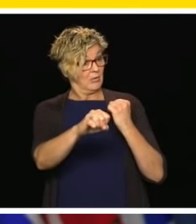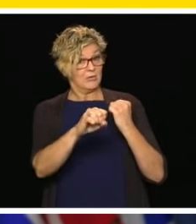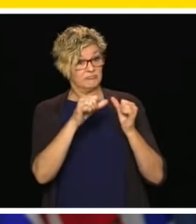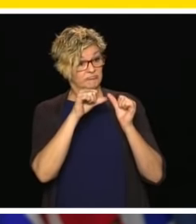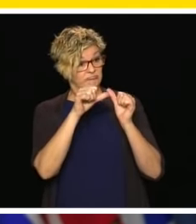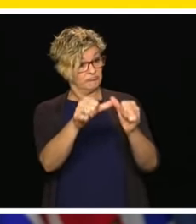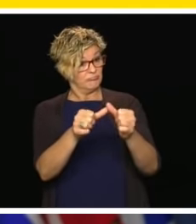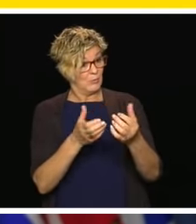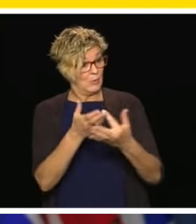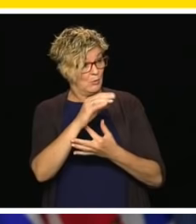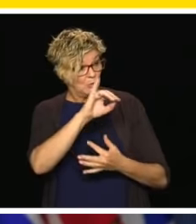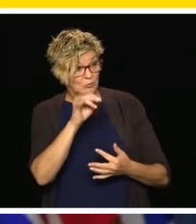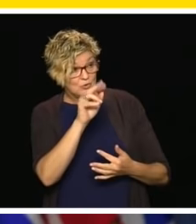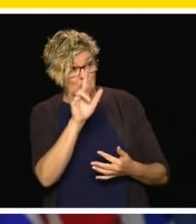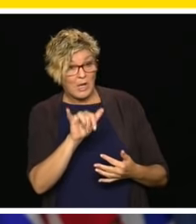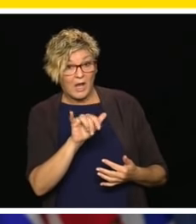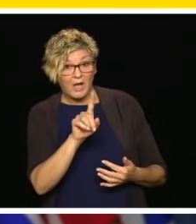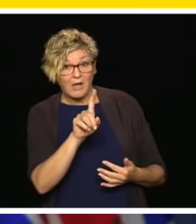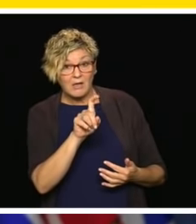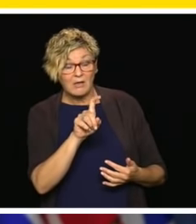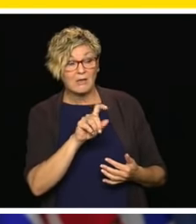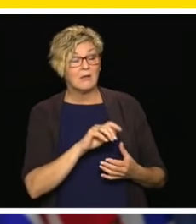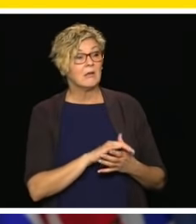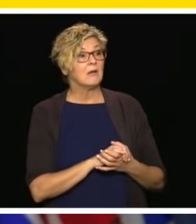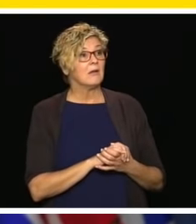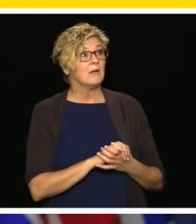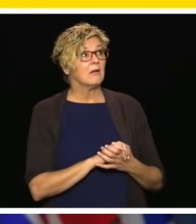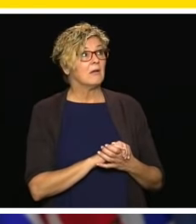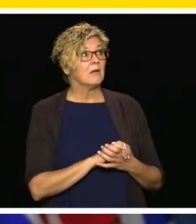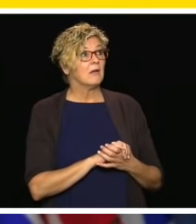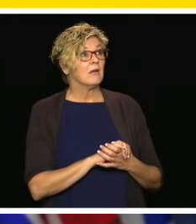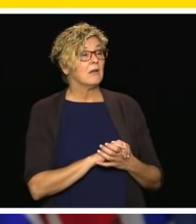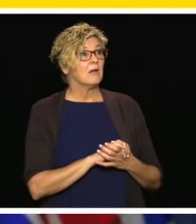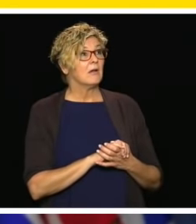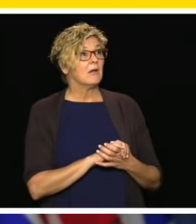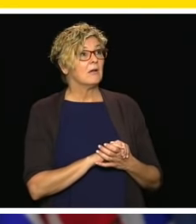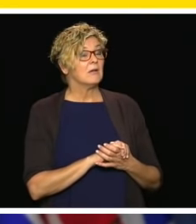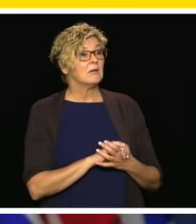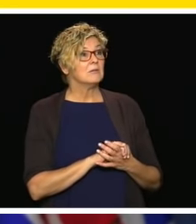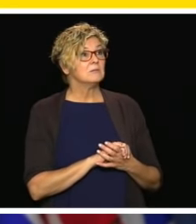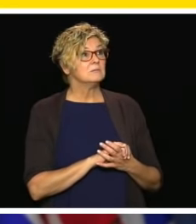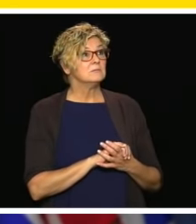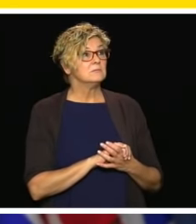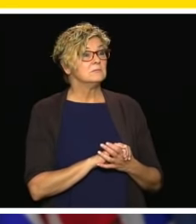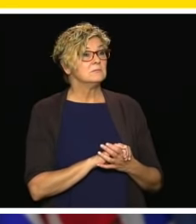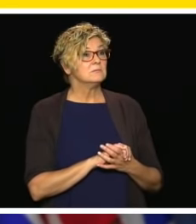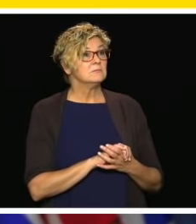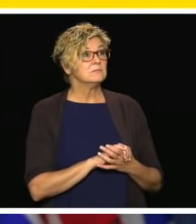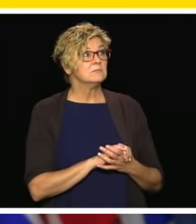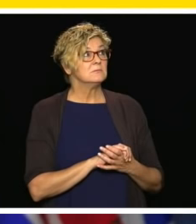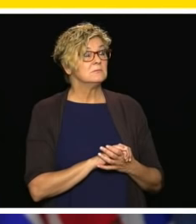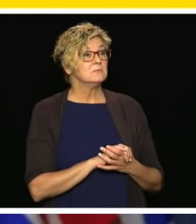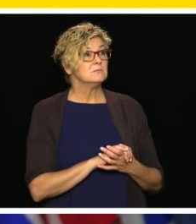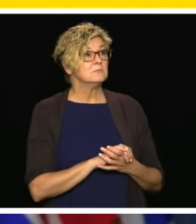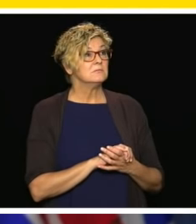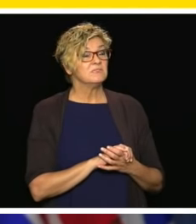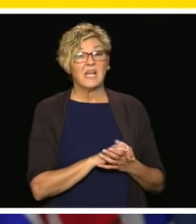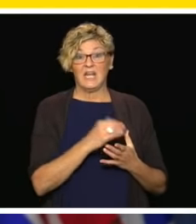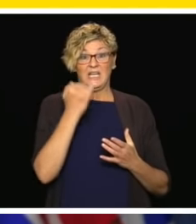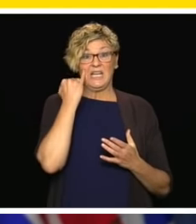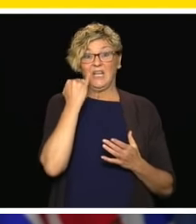isn't a big number of parents that are willing to send their kids, do you anticipate teacher